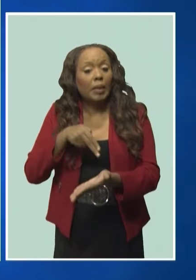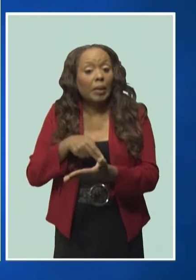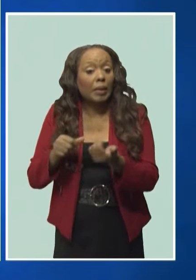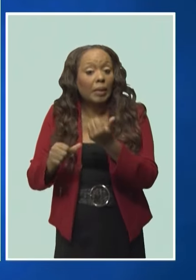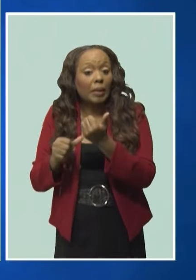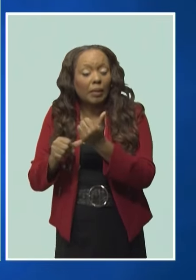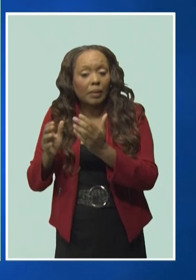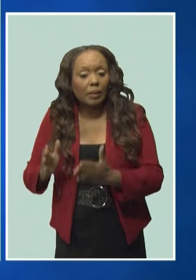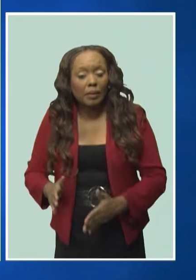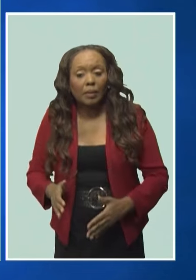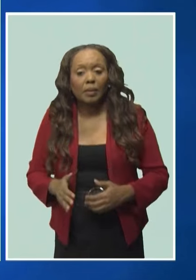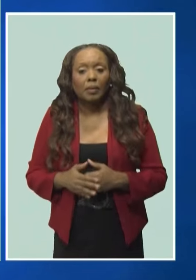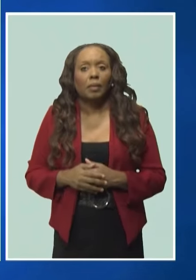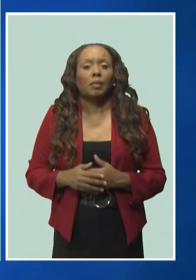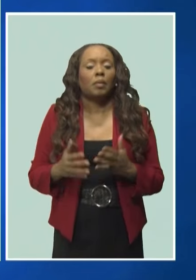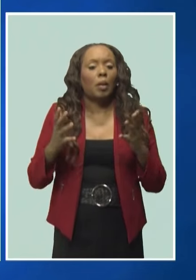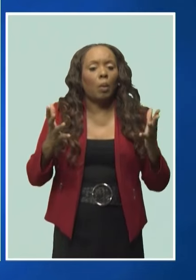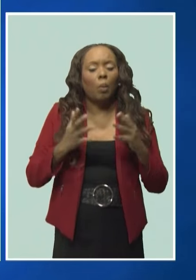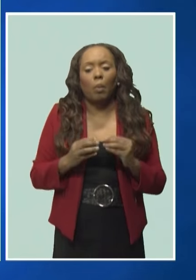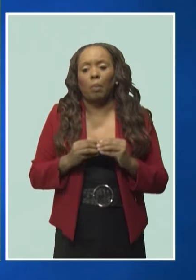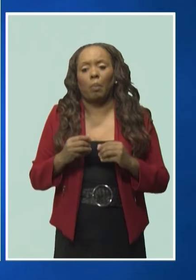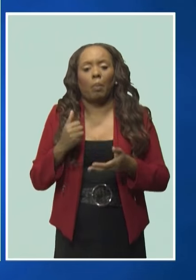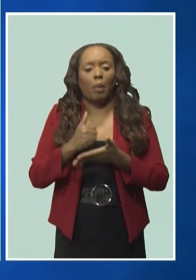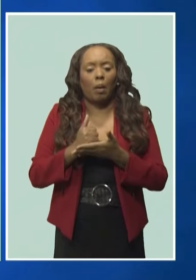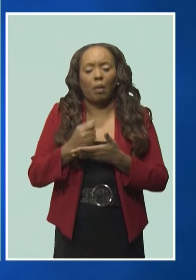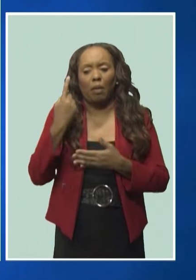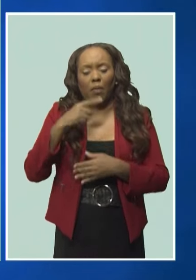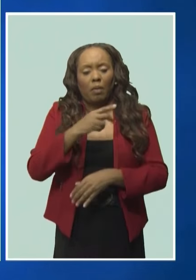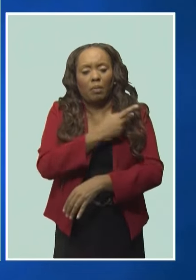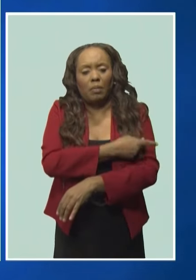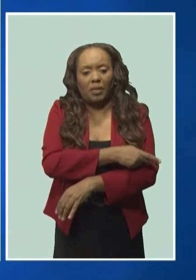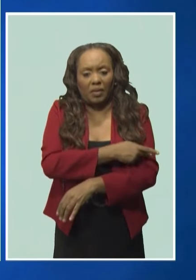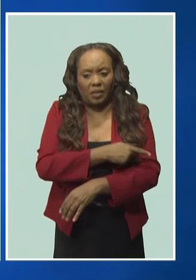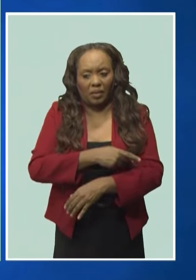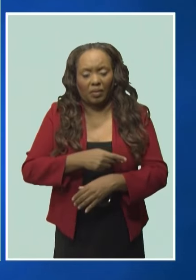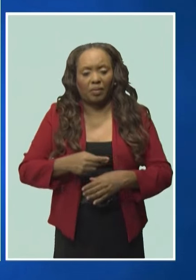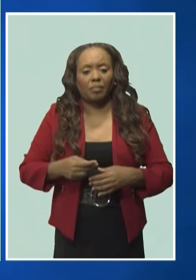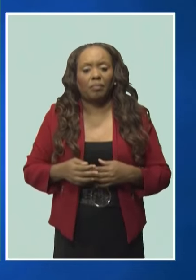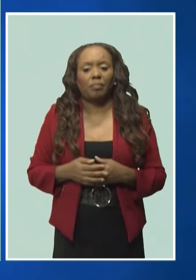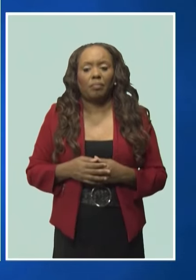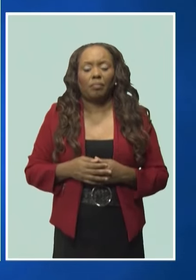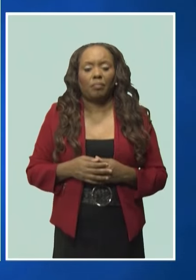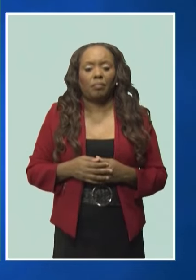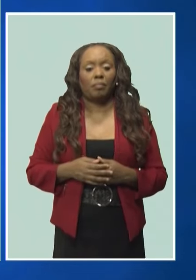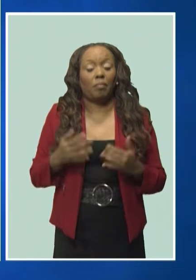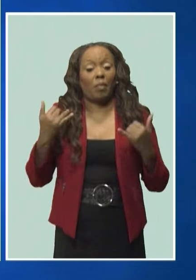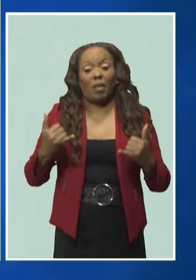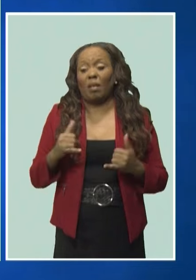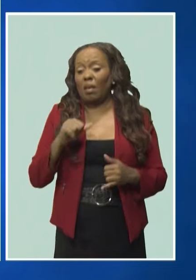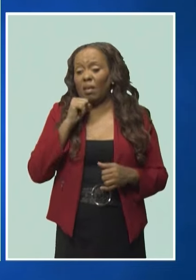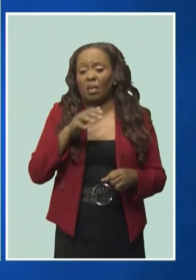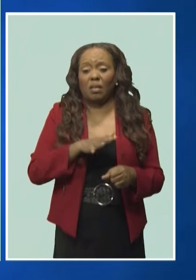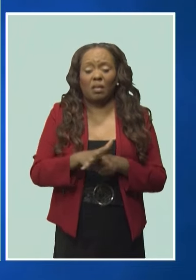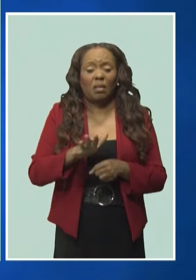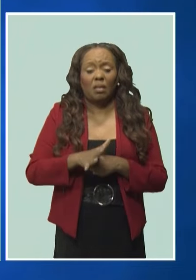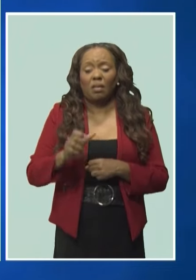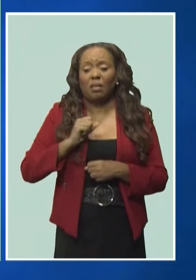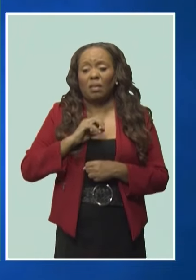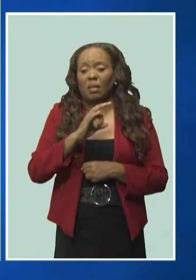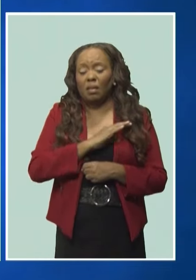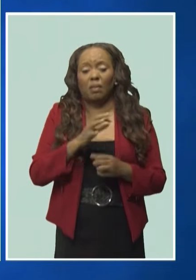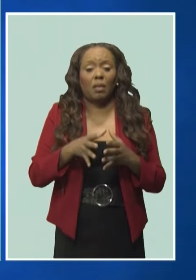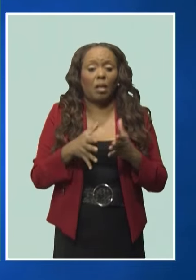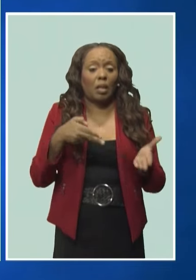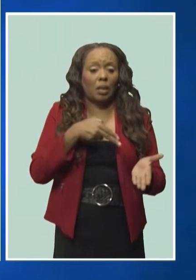for the patients. As you know, we are currently short staffed and a lot of nurses and